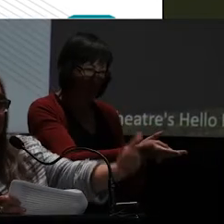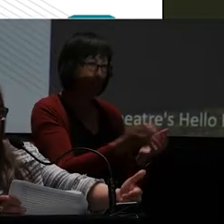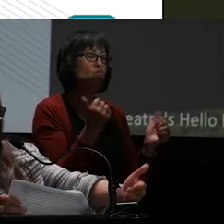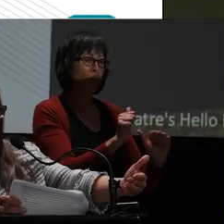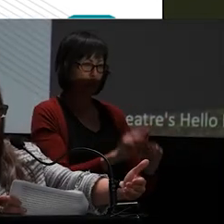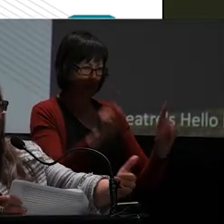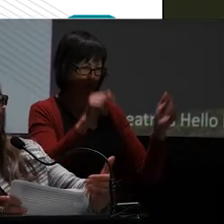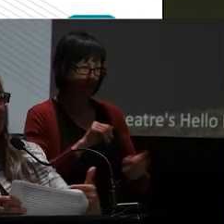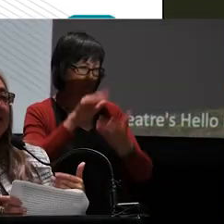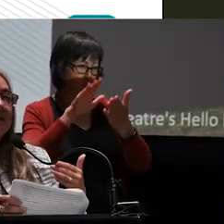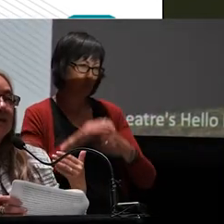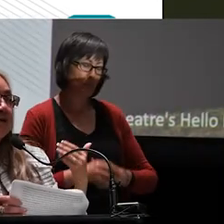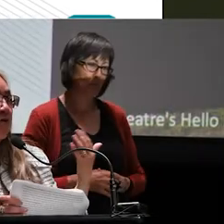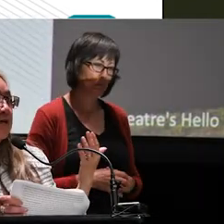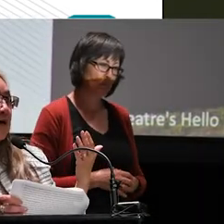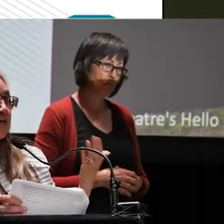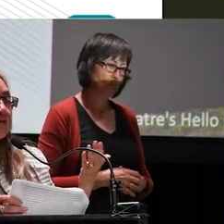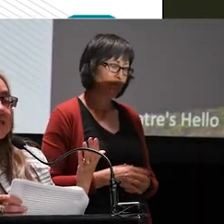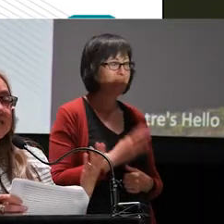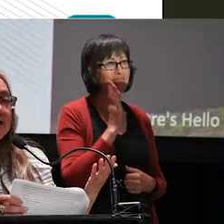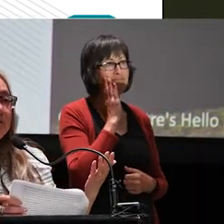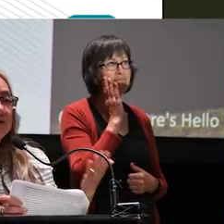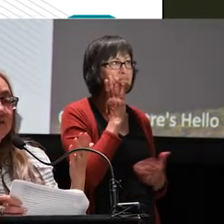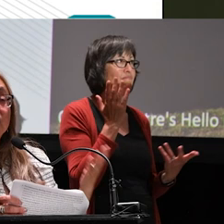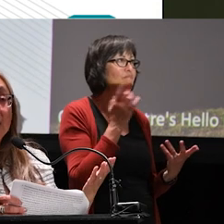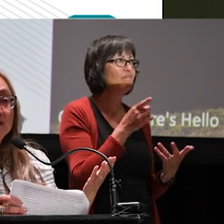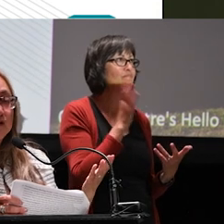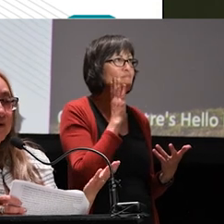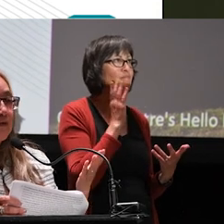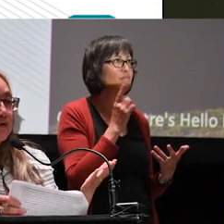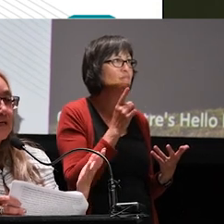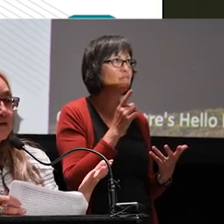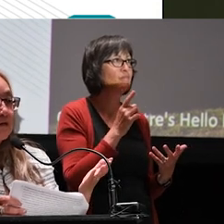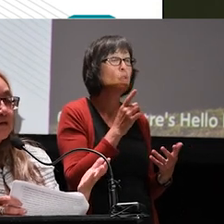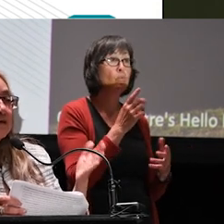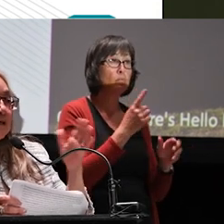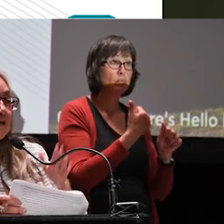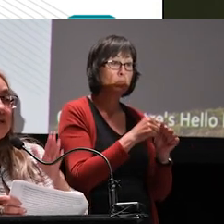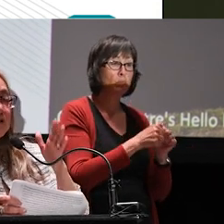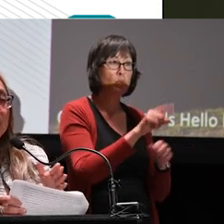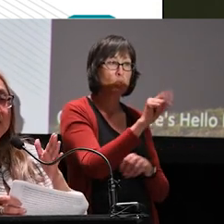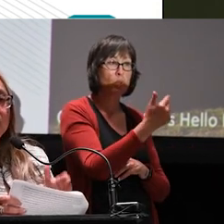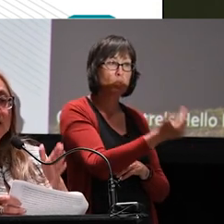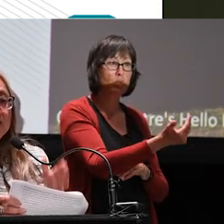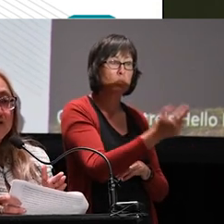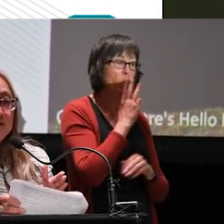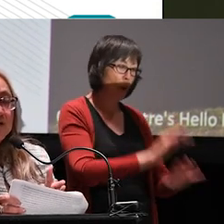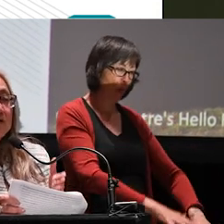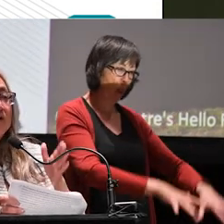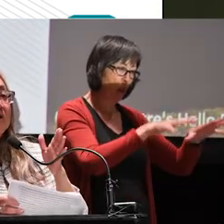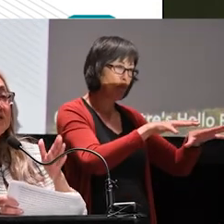try a different way. And, you know, I used the example of the flood in 2013. Even in 2022,